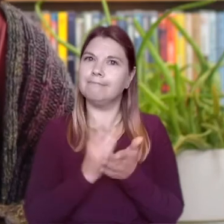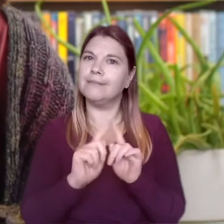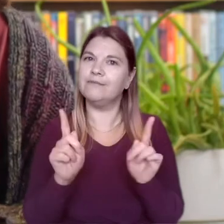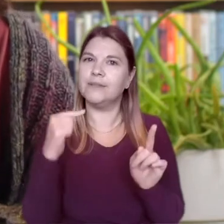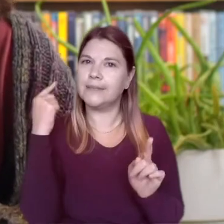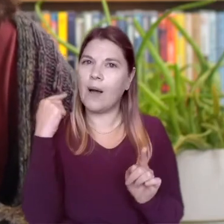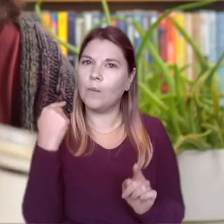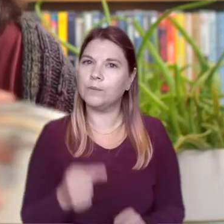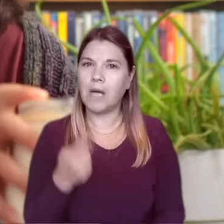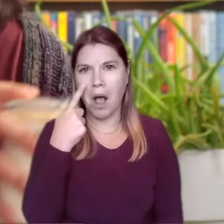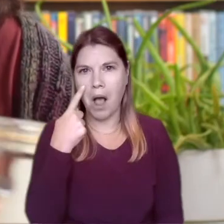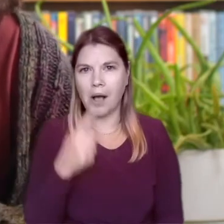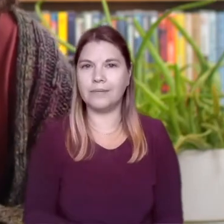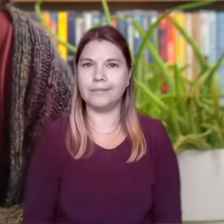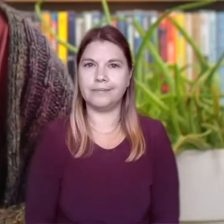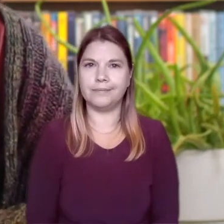it makes.